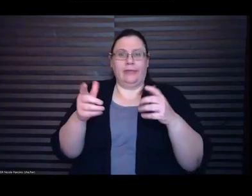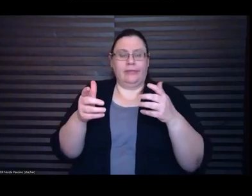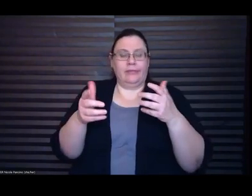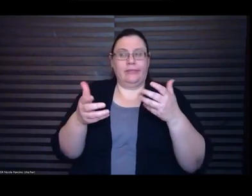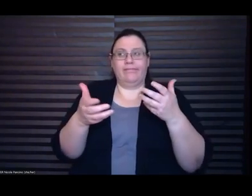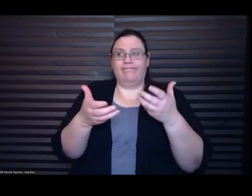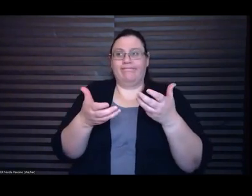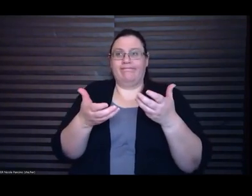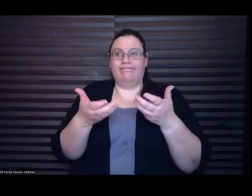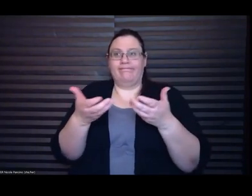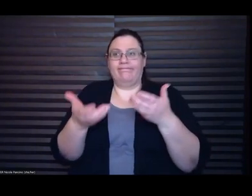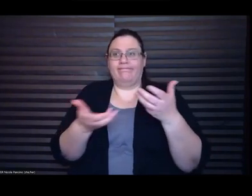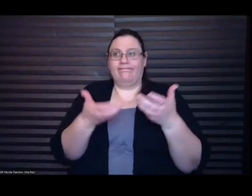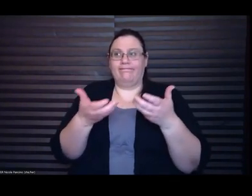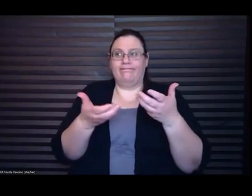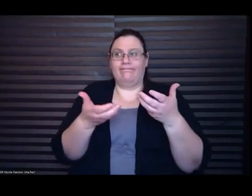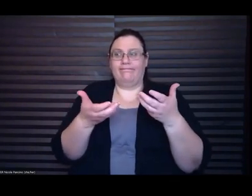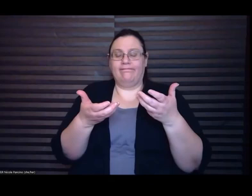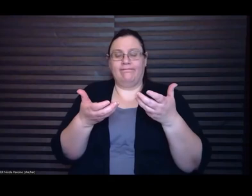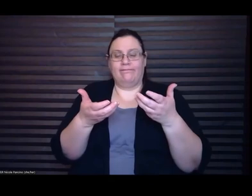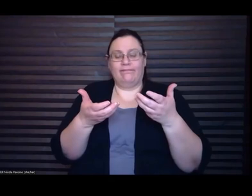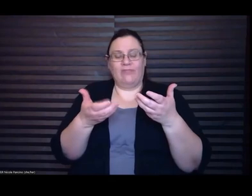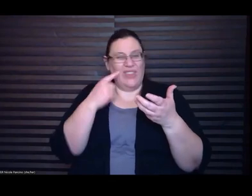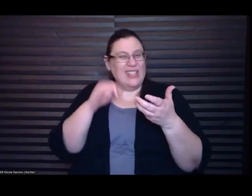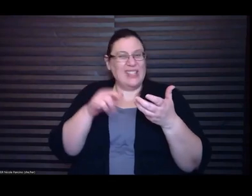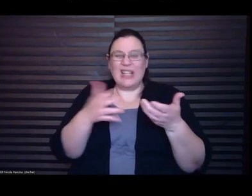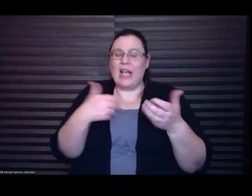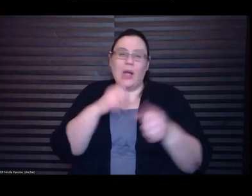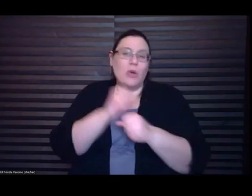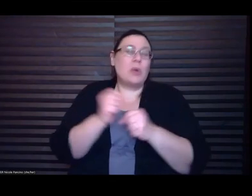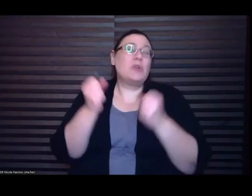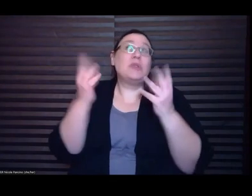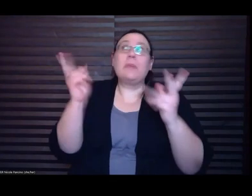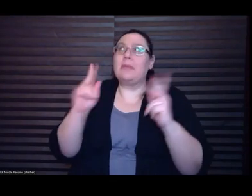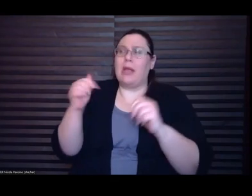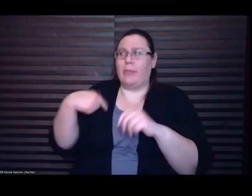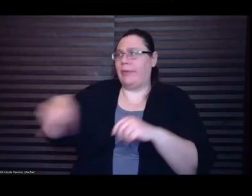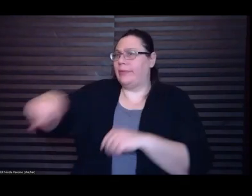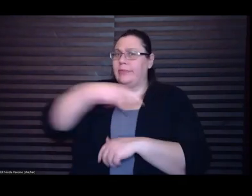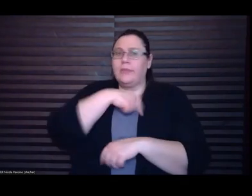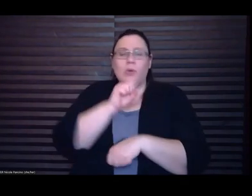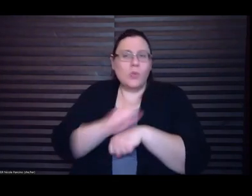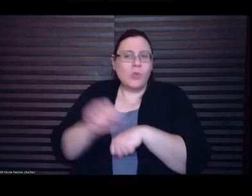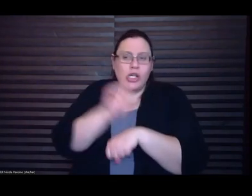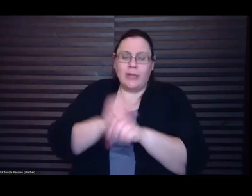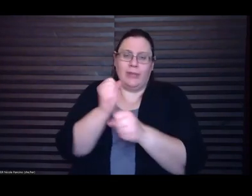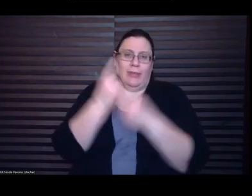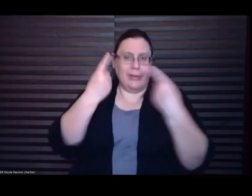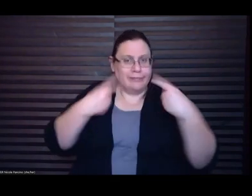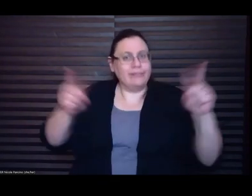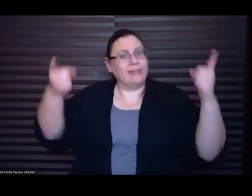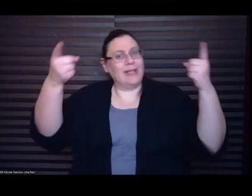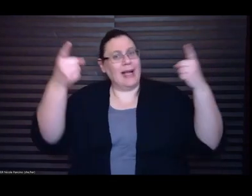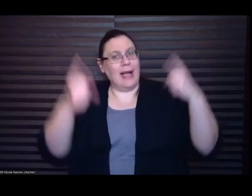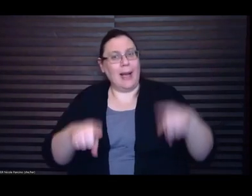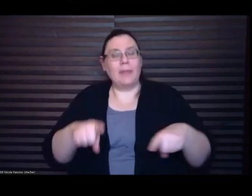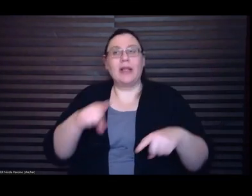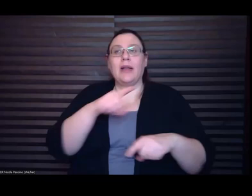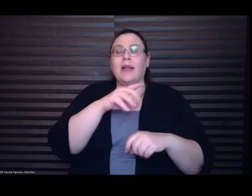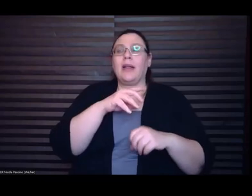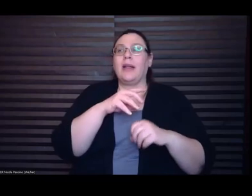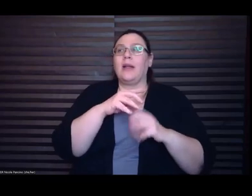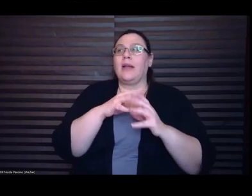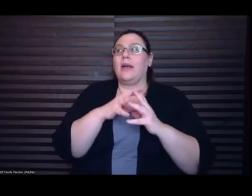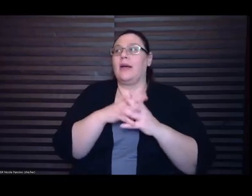along with me had worked to to make happen um but an awareness that there is something really sad